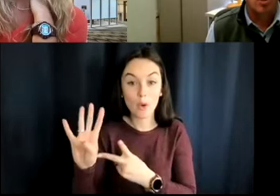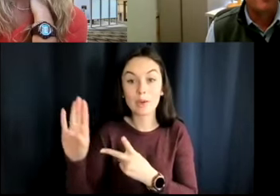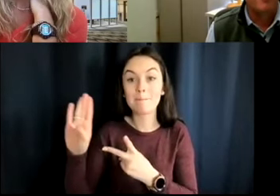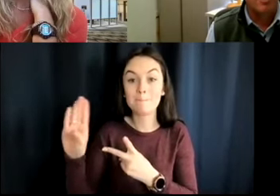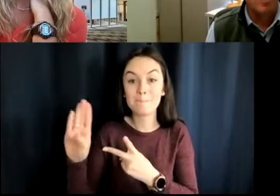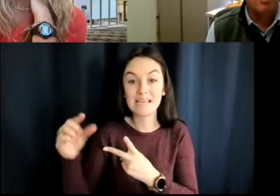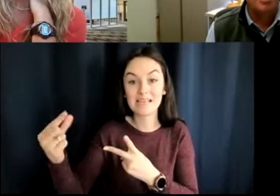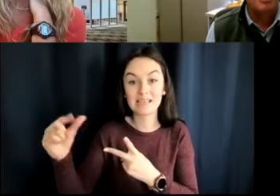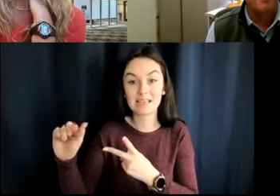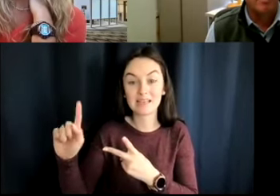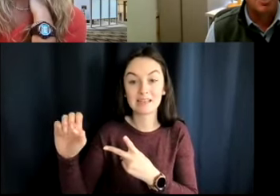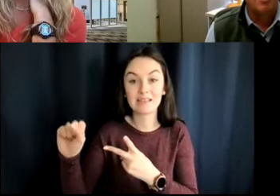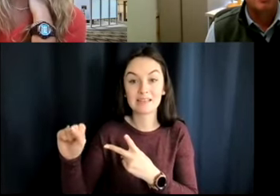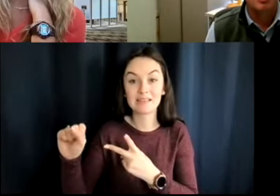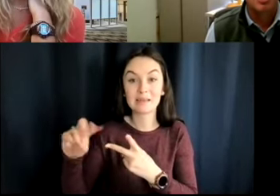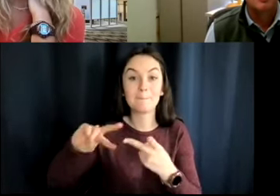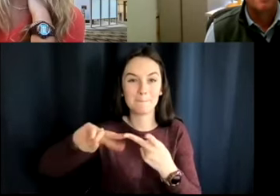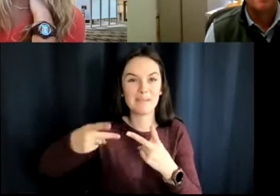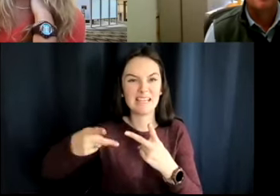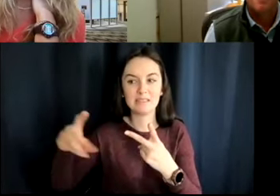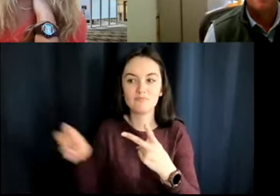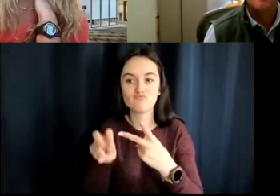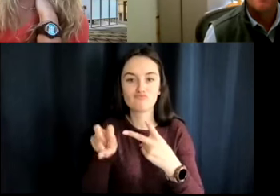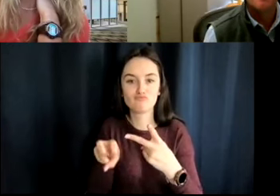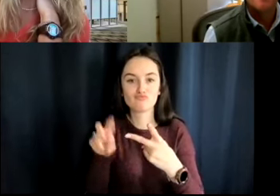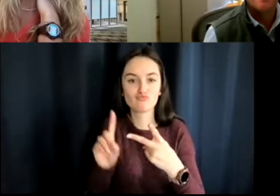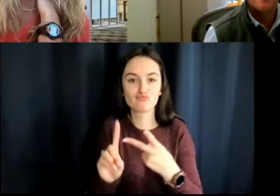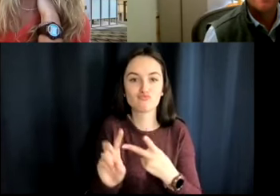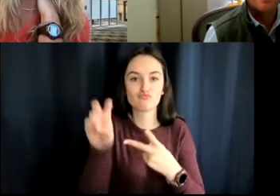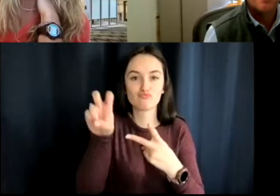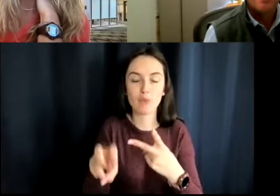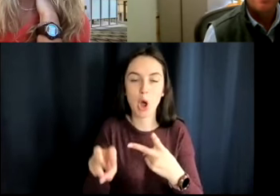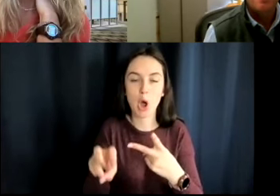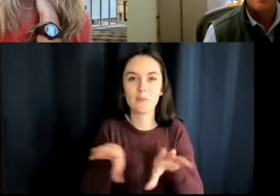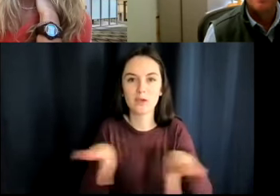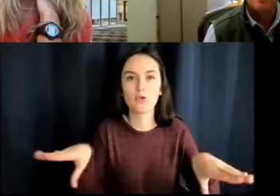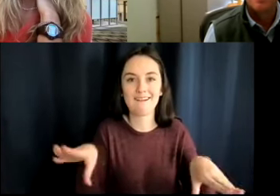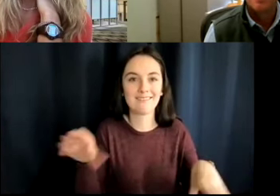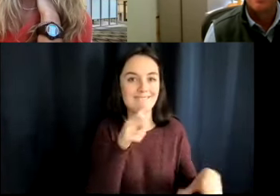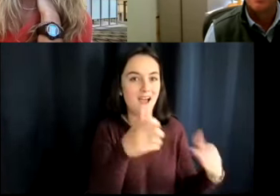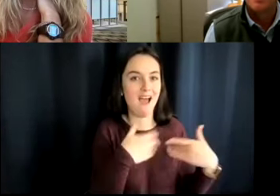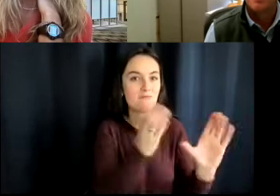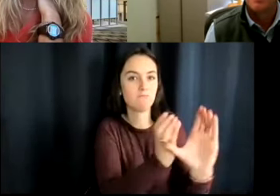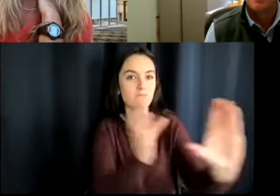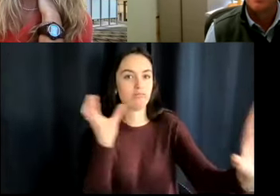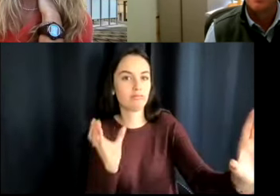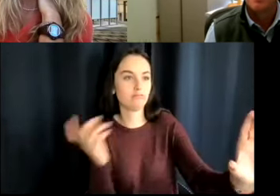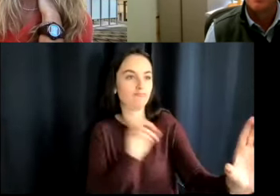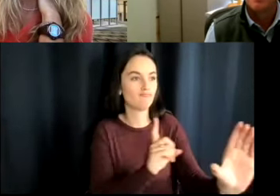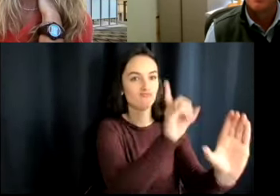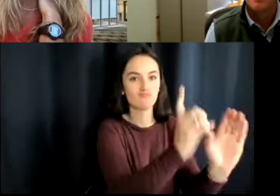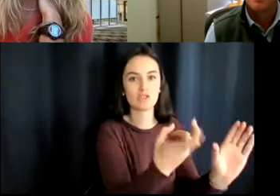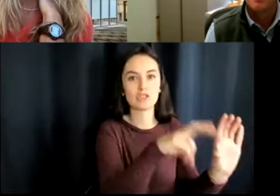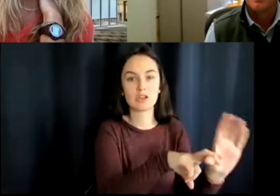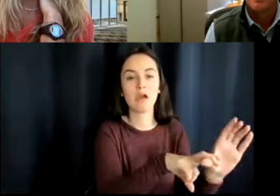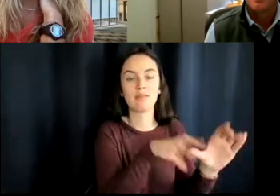load from the ground instead of from a jet bridge. Okay. Cool. Um, Faye, do you want